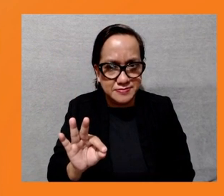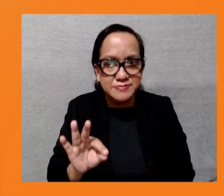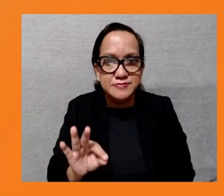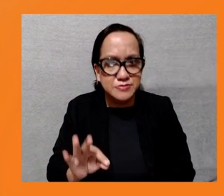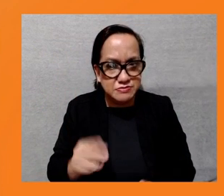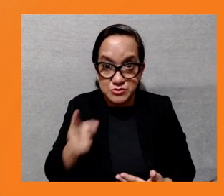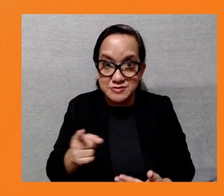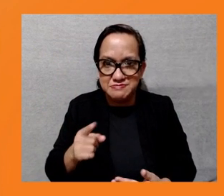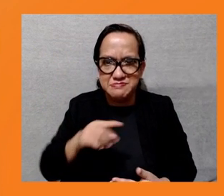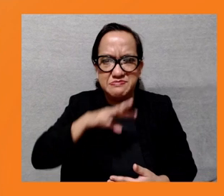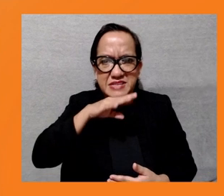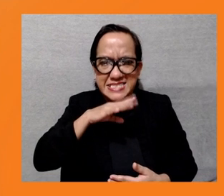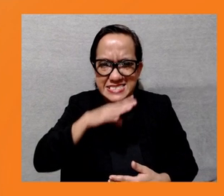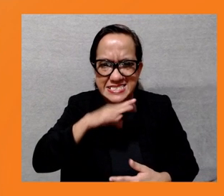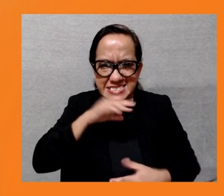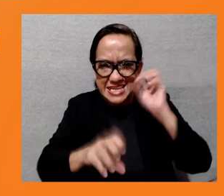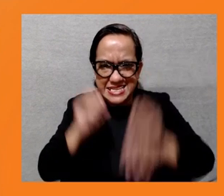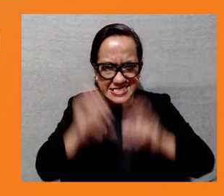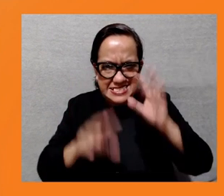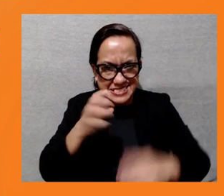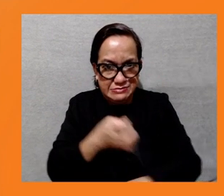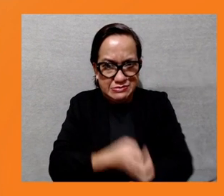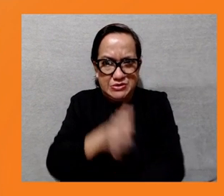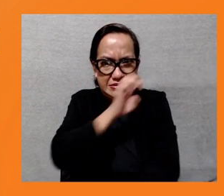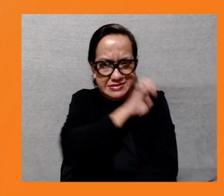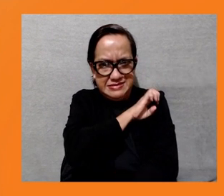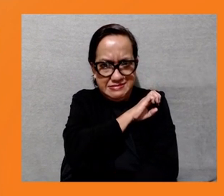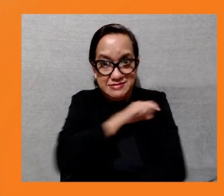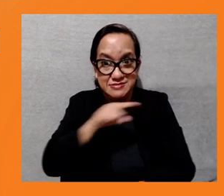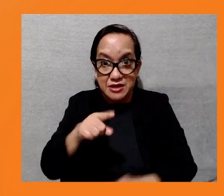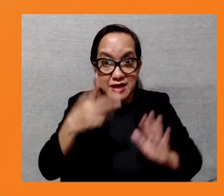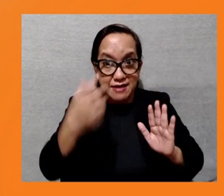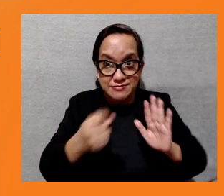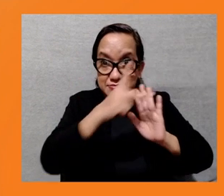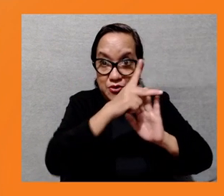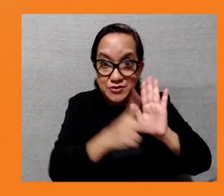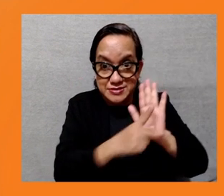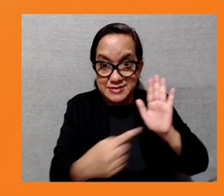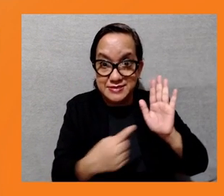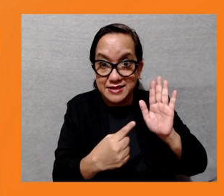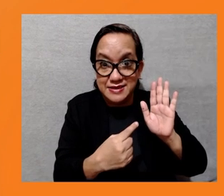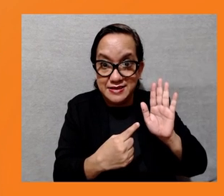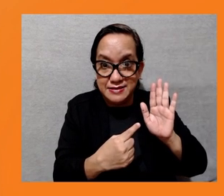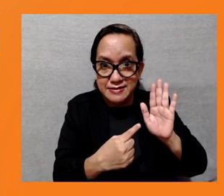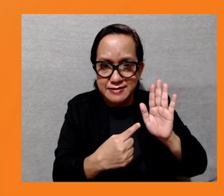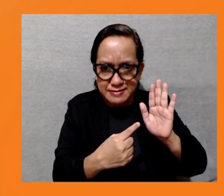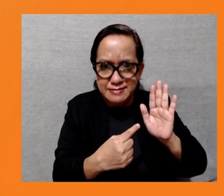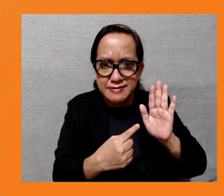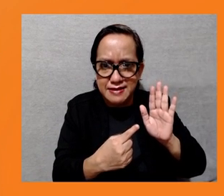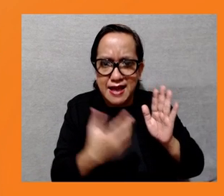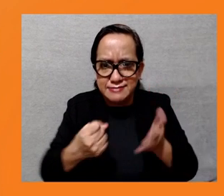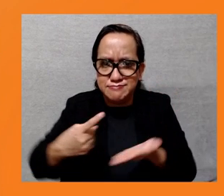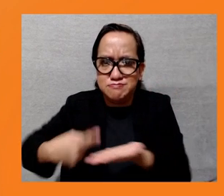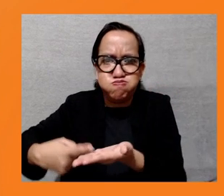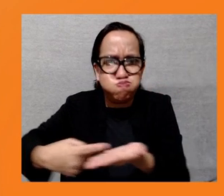energy policy. And I know that was just discussed yesterday. There's work that's being done there on guidance around waste-to